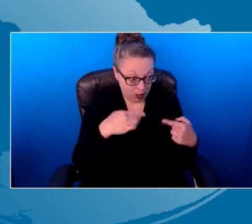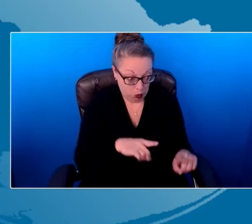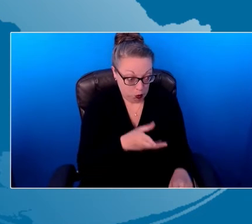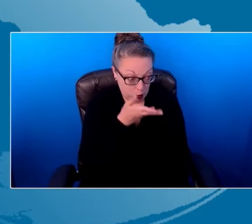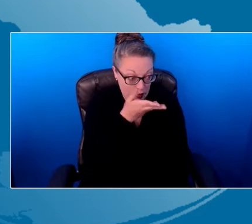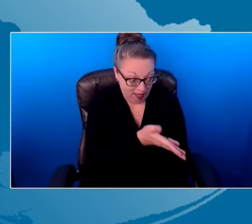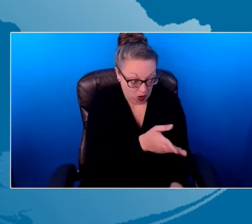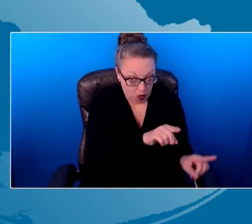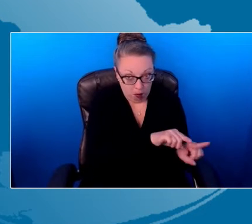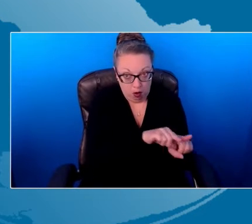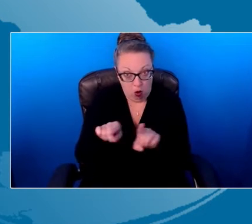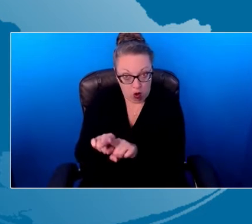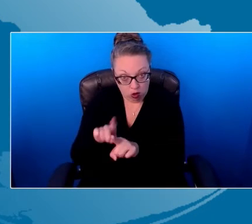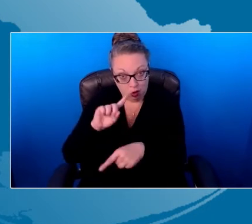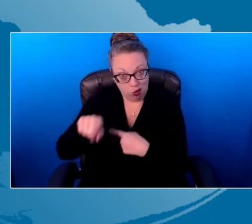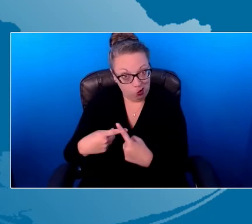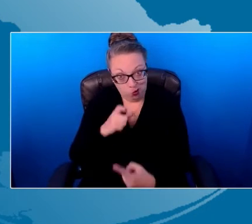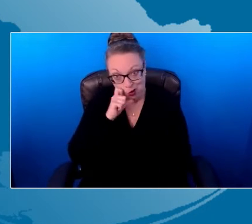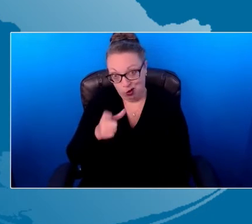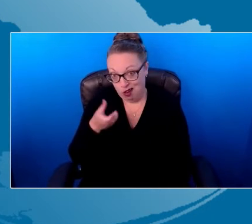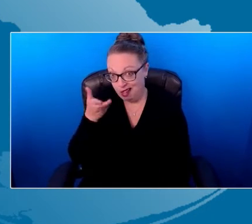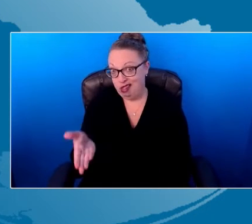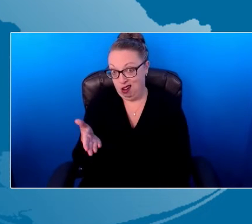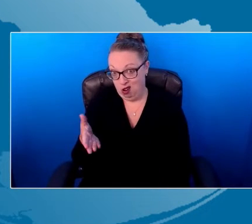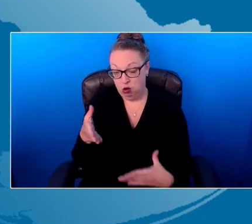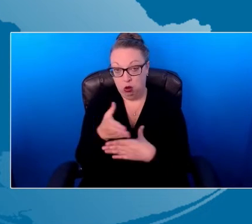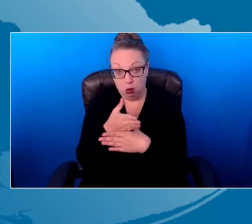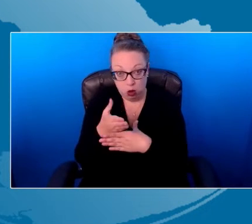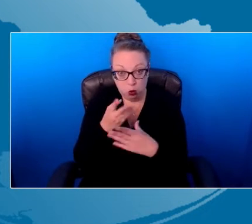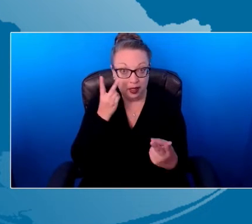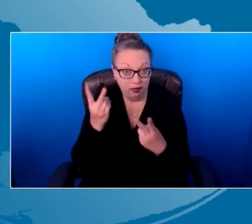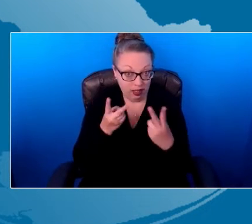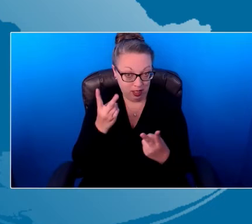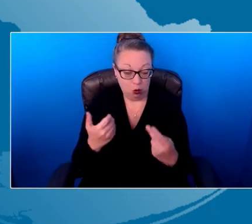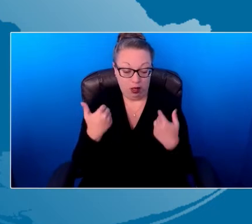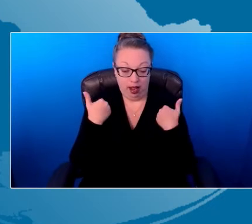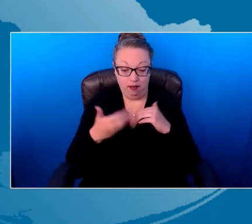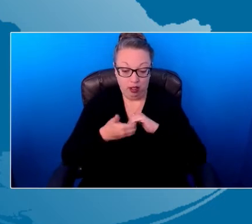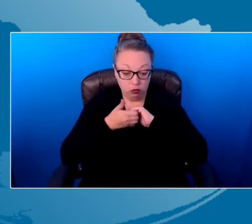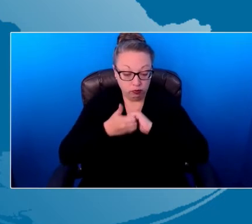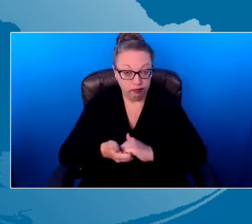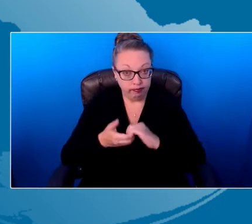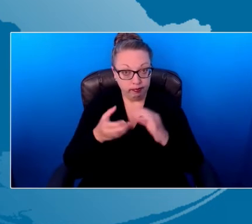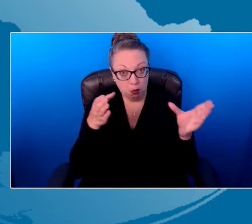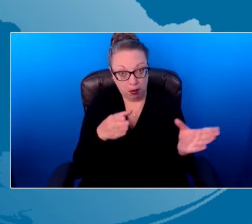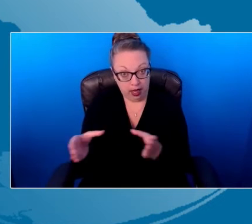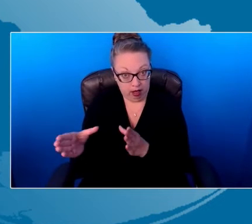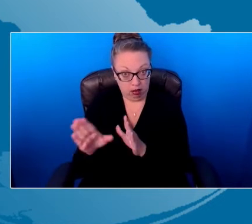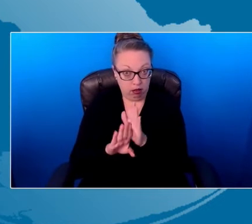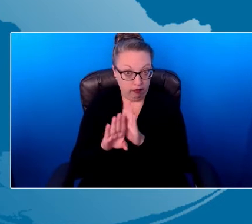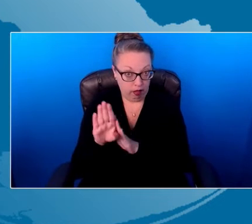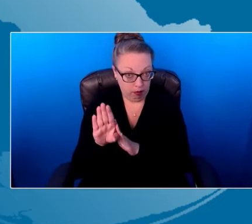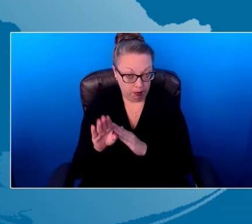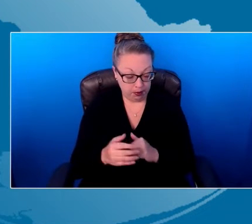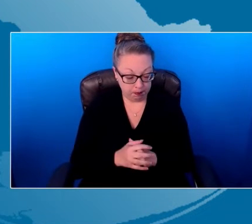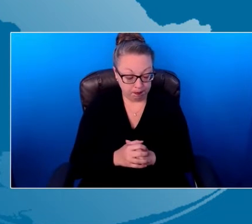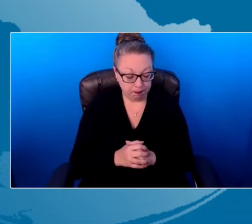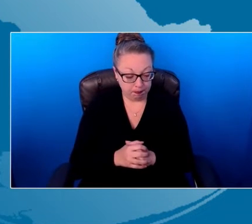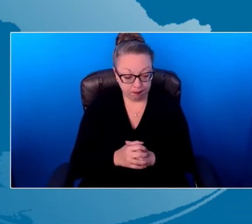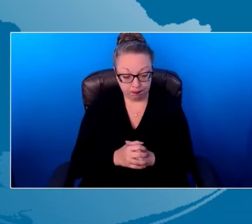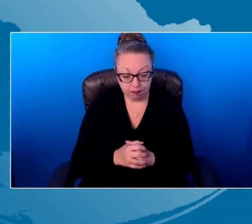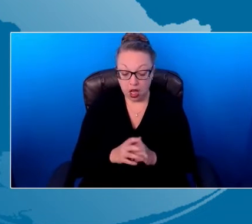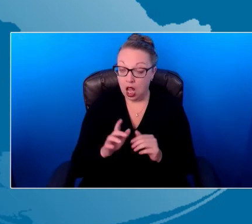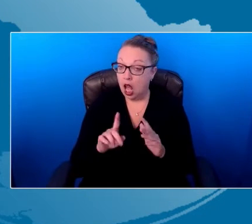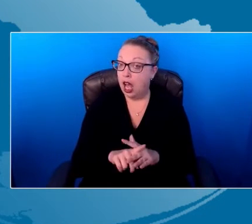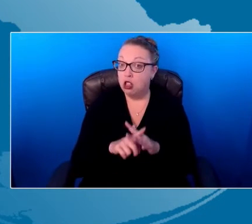visit plan. And so they have this previous joint plan that we developed. So for example, and I start every visit this